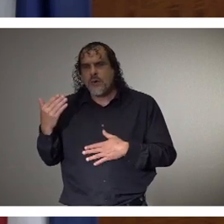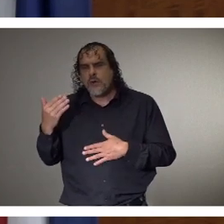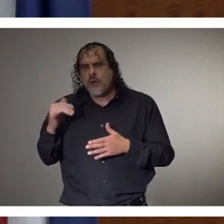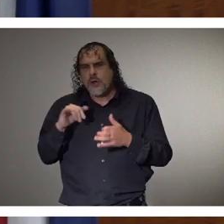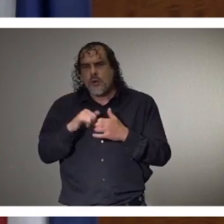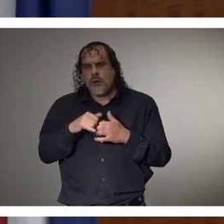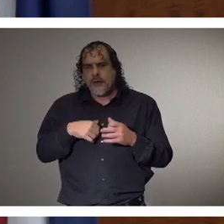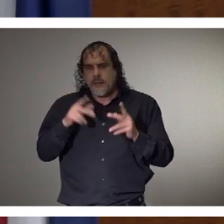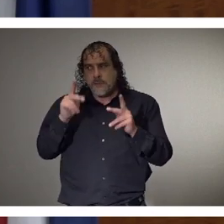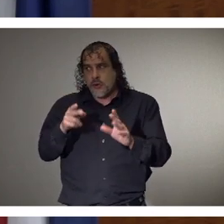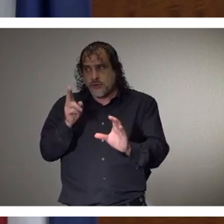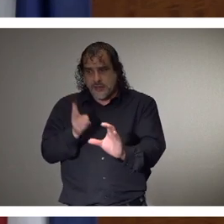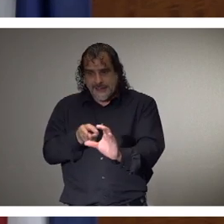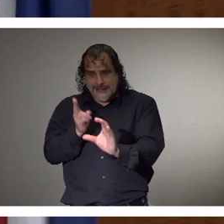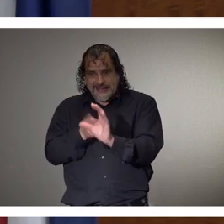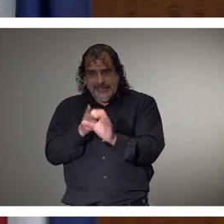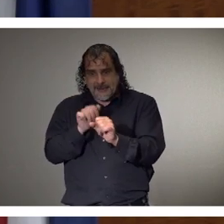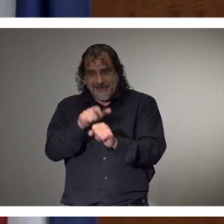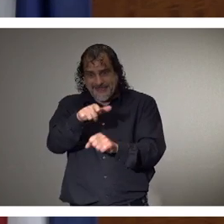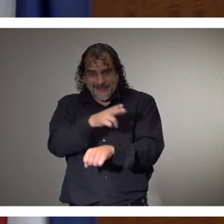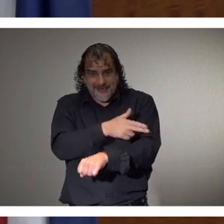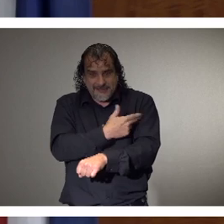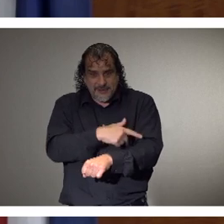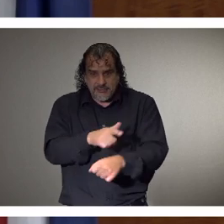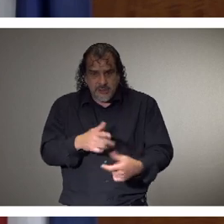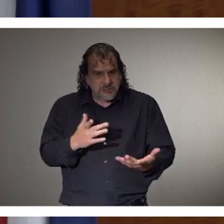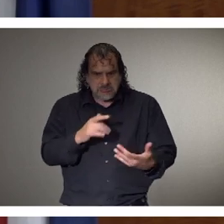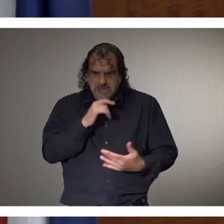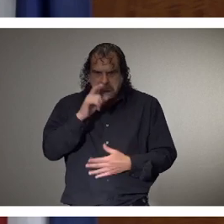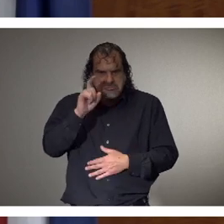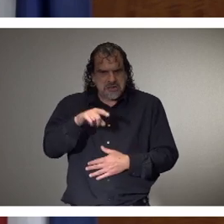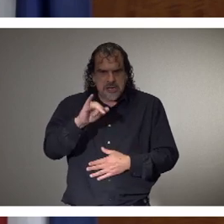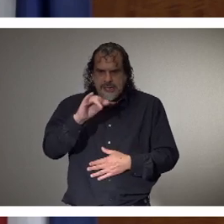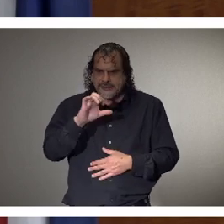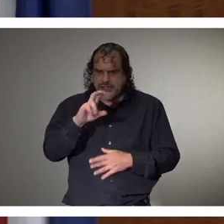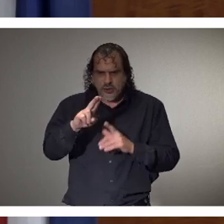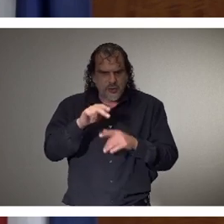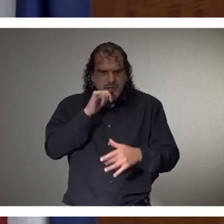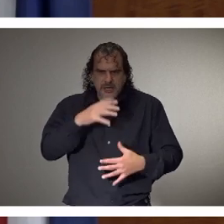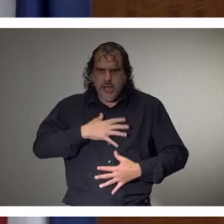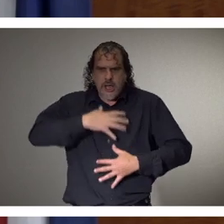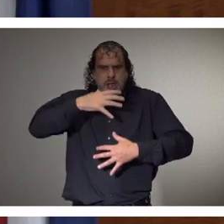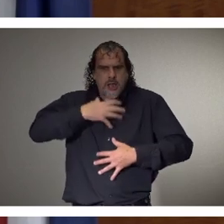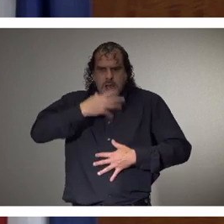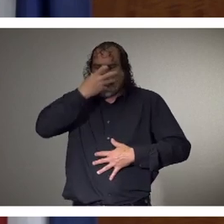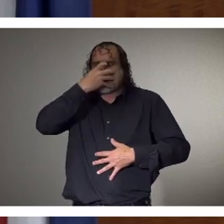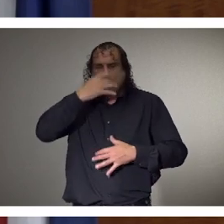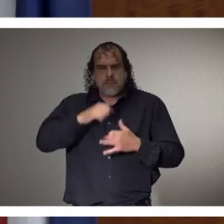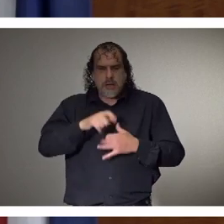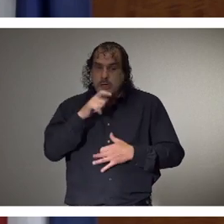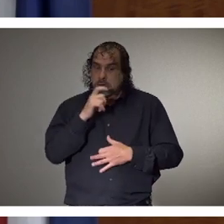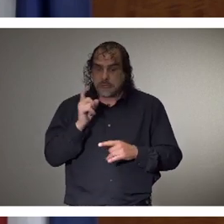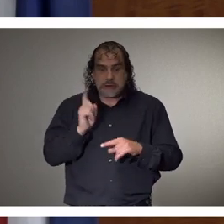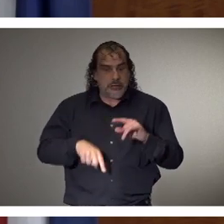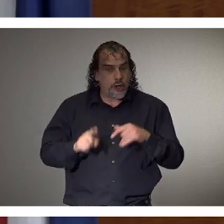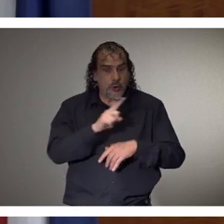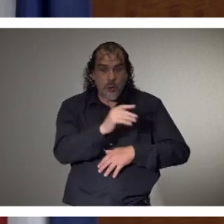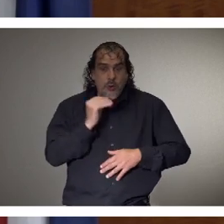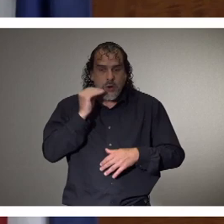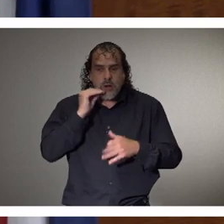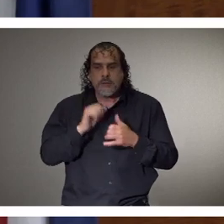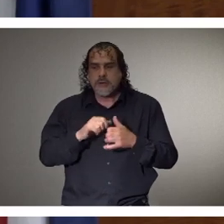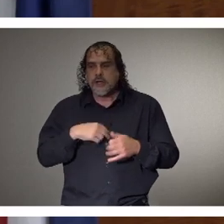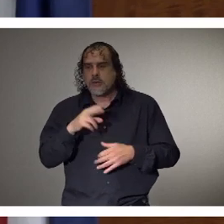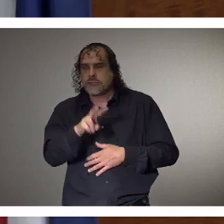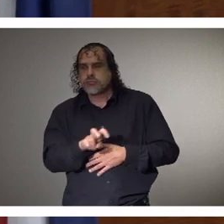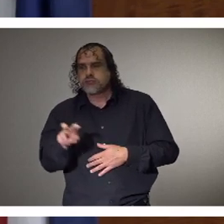hospital, they got to a point where they didn't need ICU beds, they didn't need a ventilator, but they also didn't need to go home, then we could transfer them back